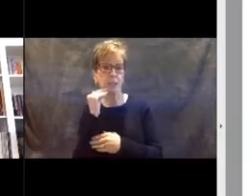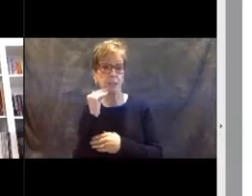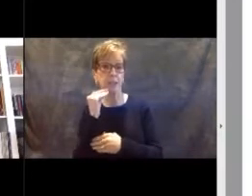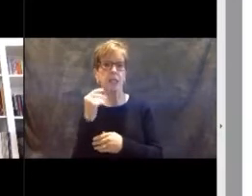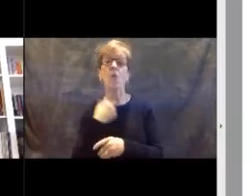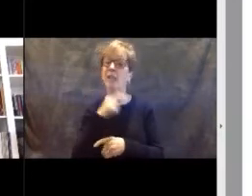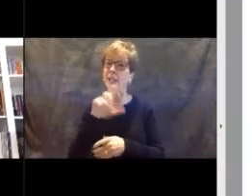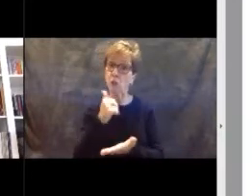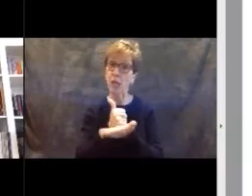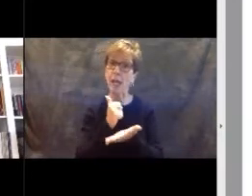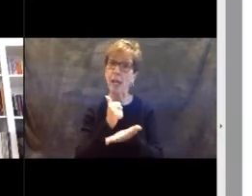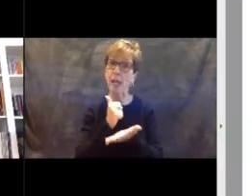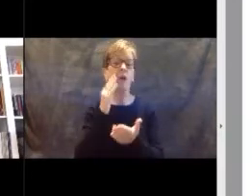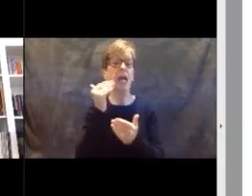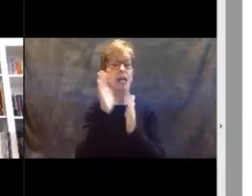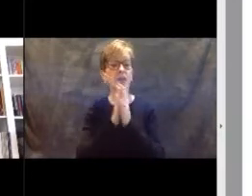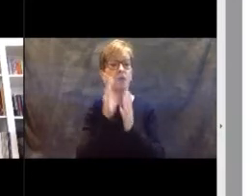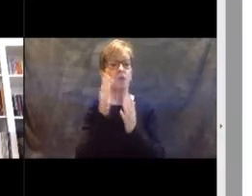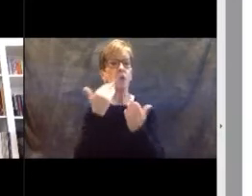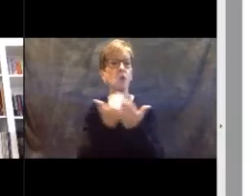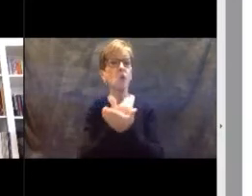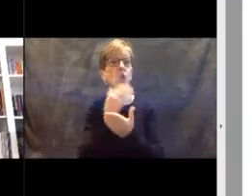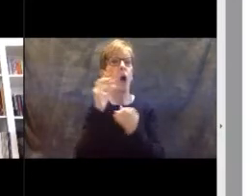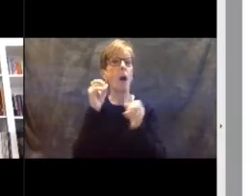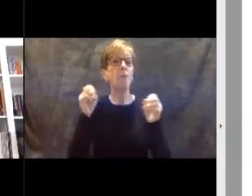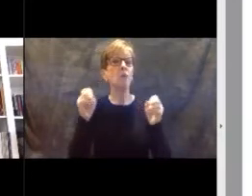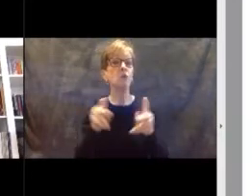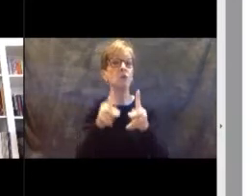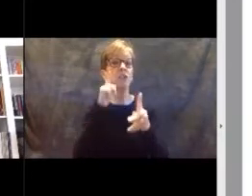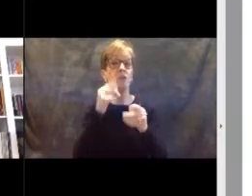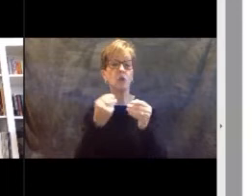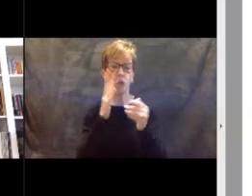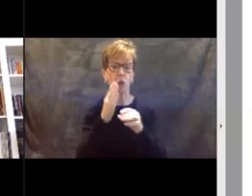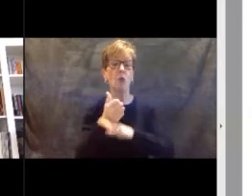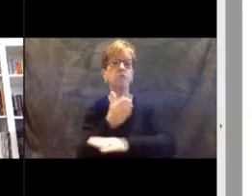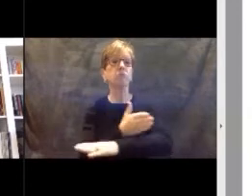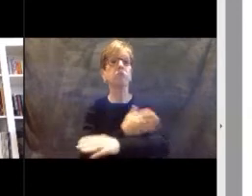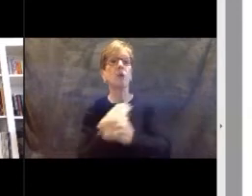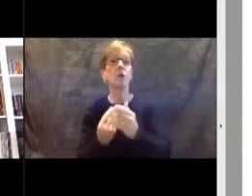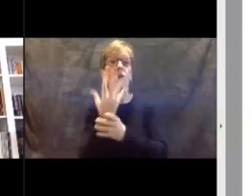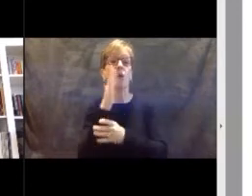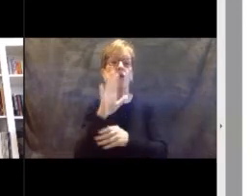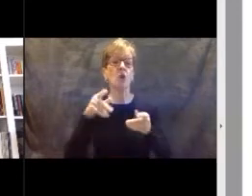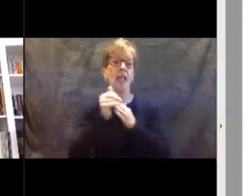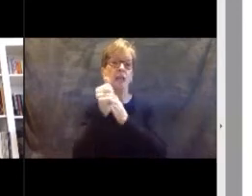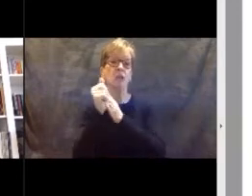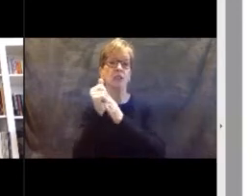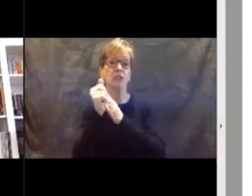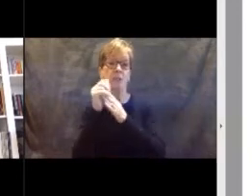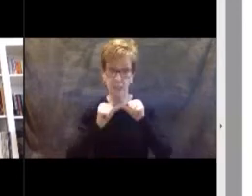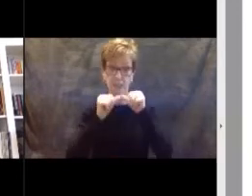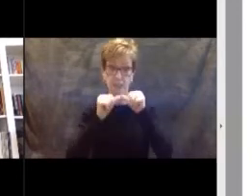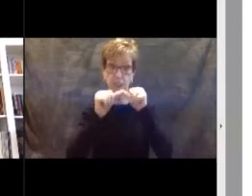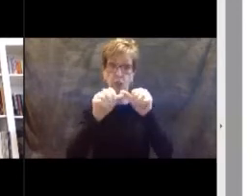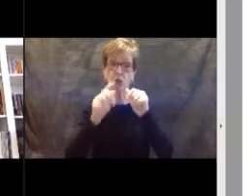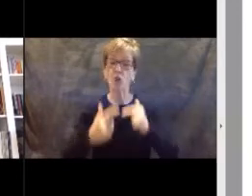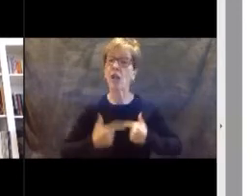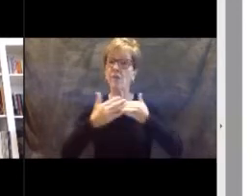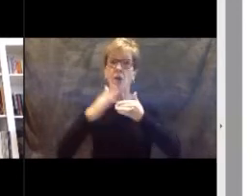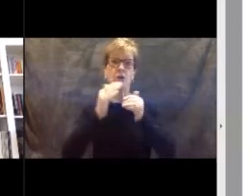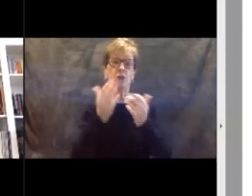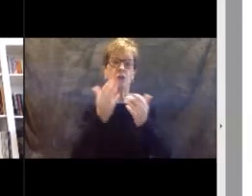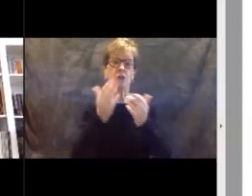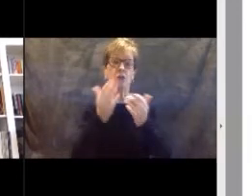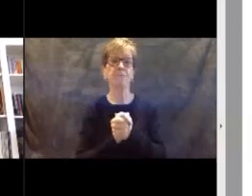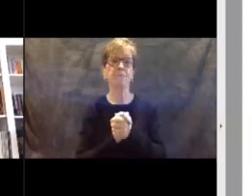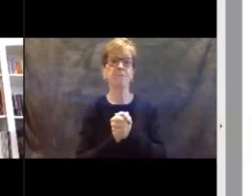to continue growing in your leadership. We'll open up for you if you choose to take up this work alongside us. We are honored